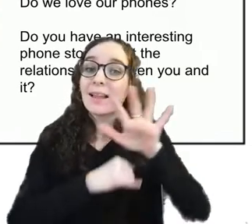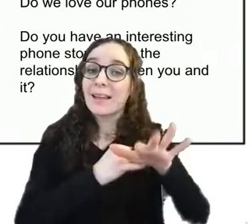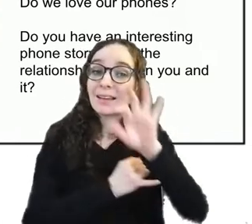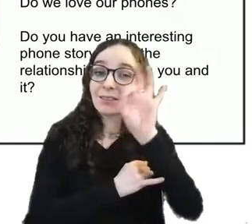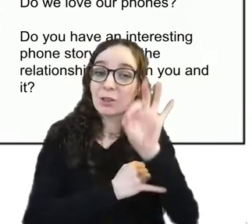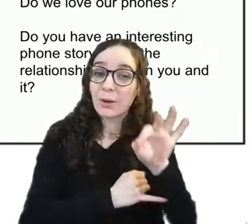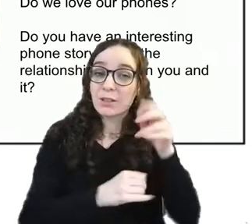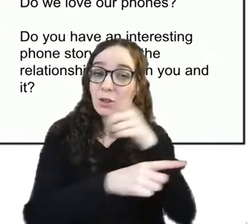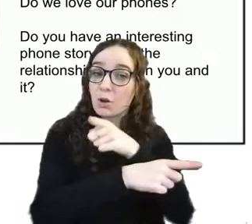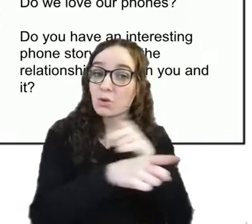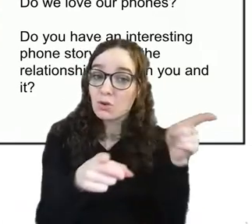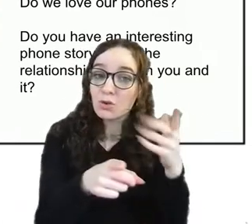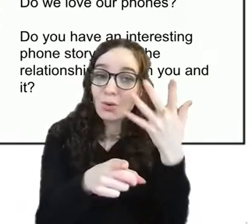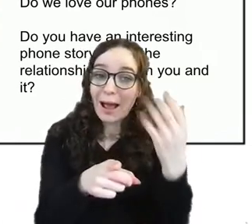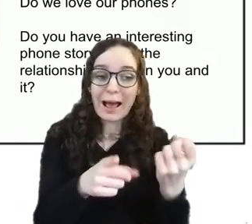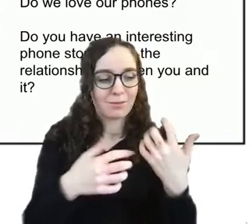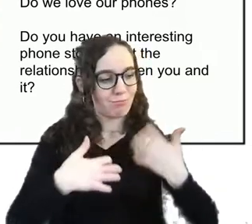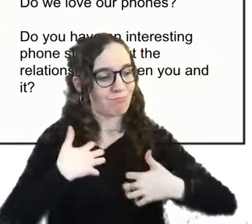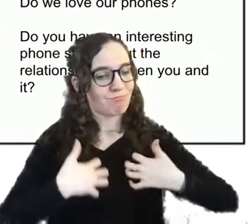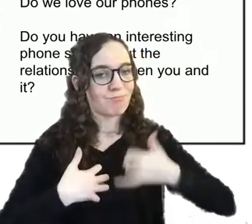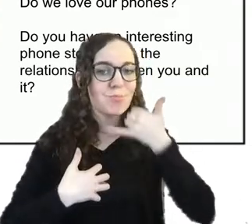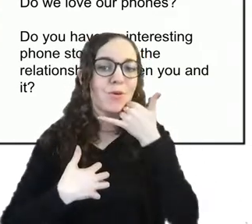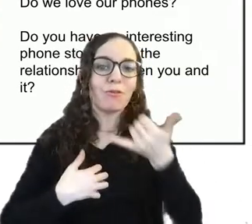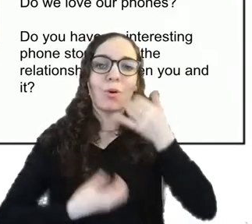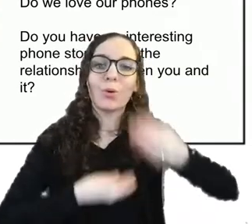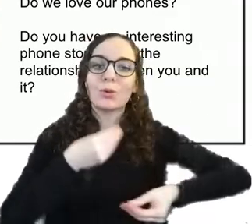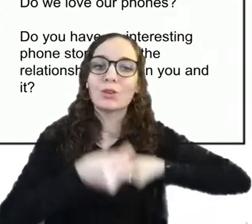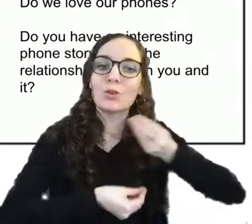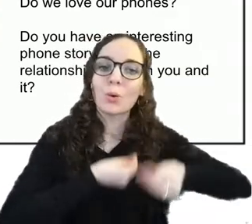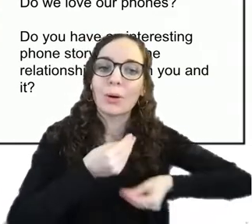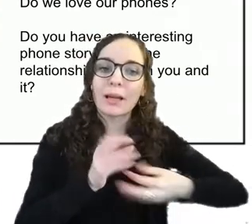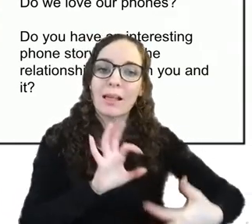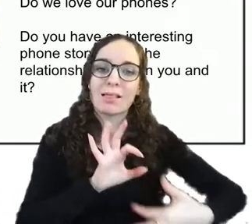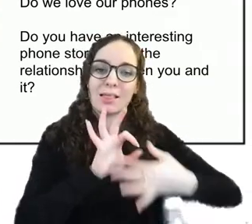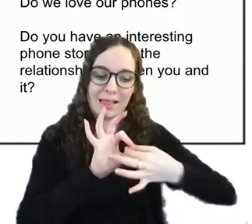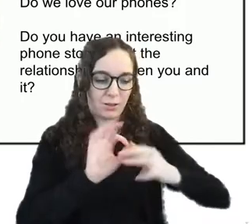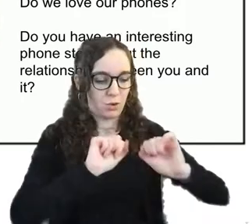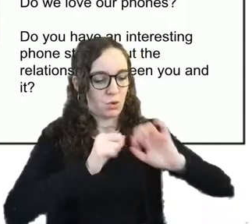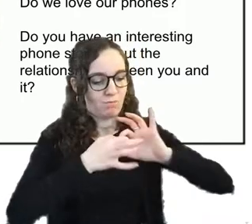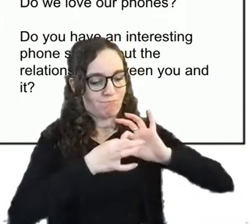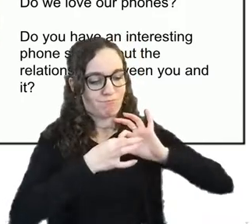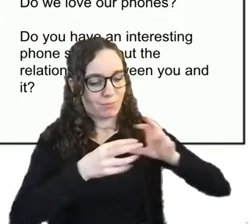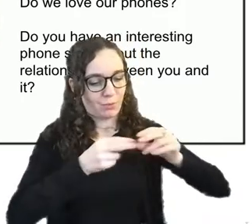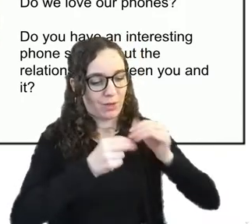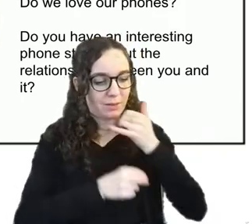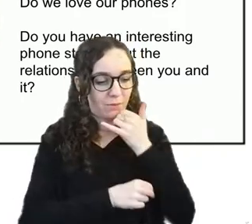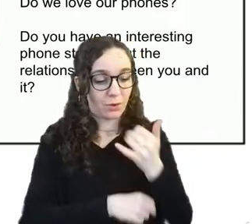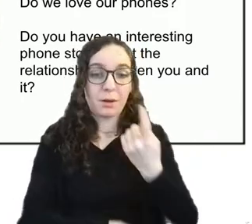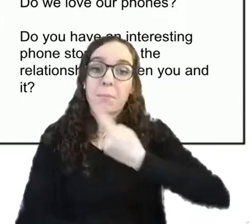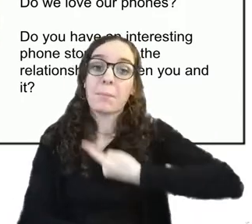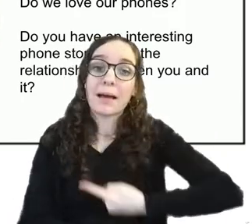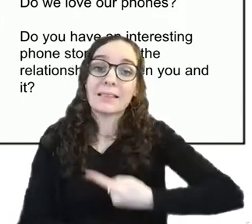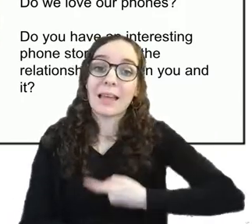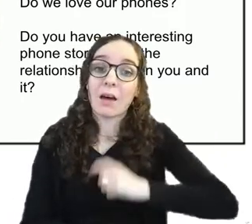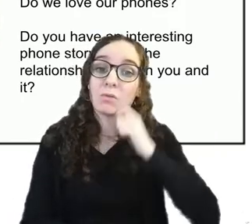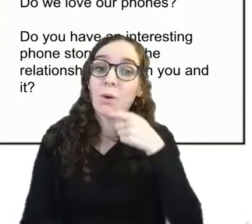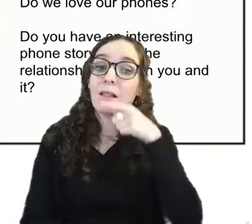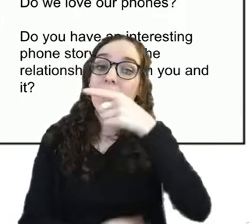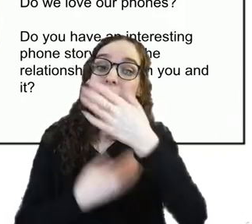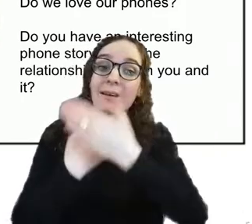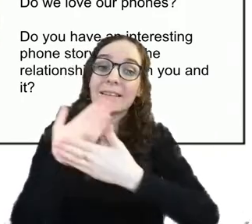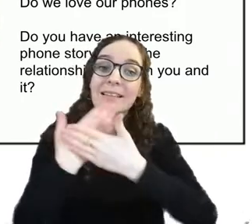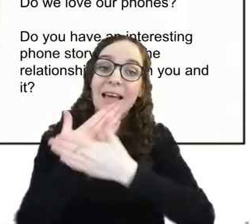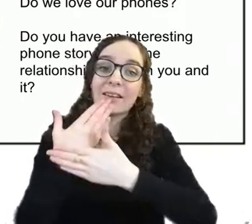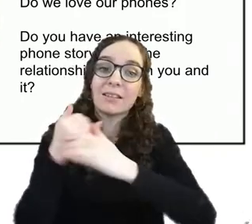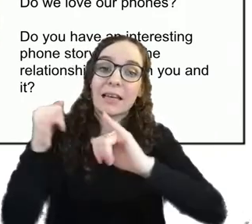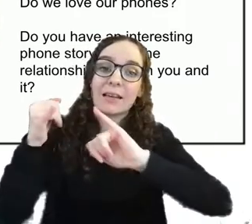relationship with your phone um so i'll be at sun anne's house on saturday and i'm sort of gathering other people's phone stories